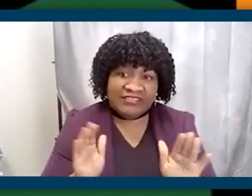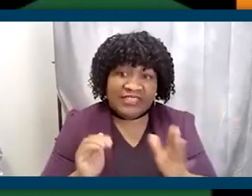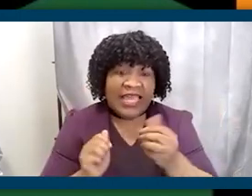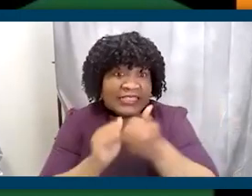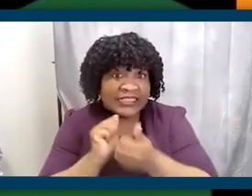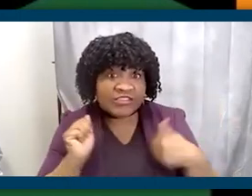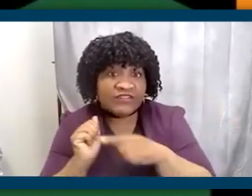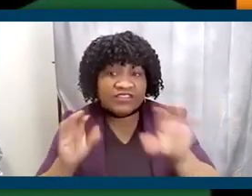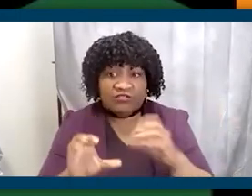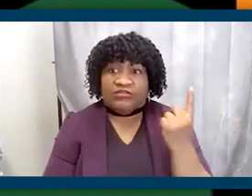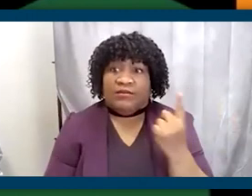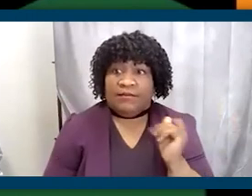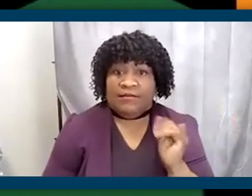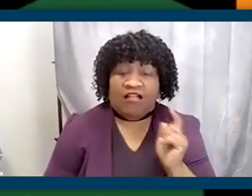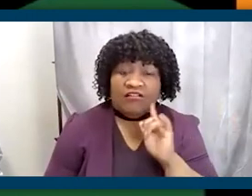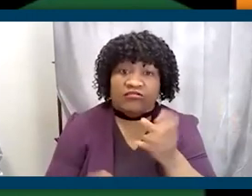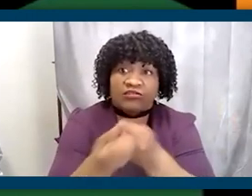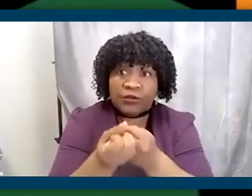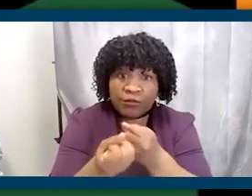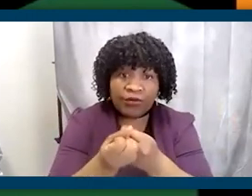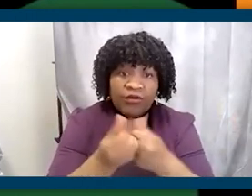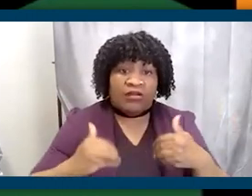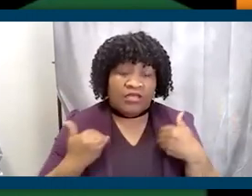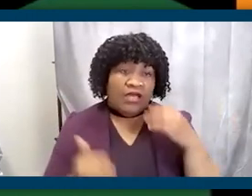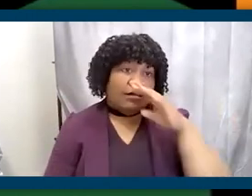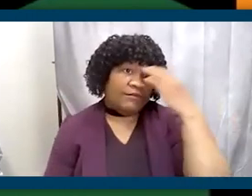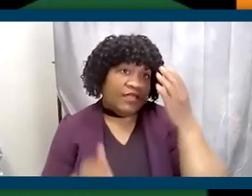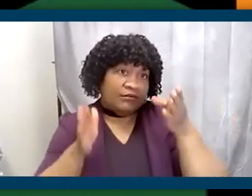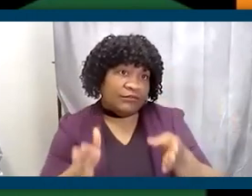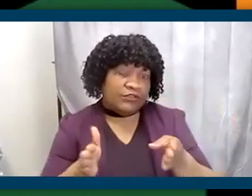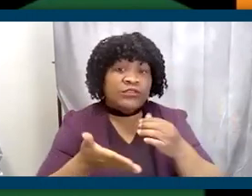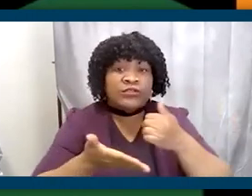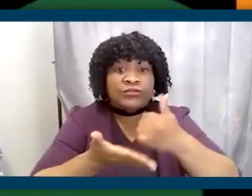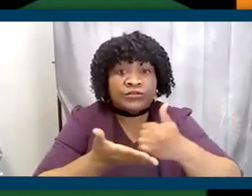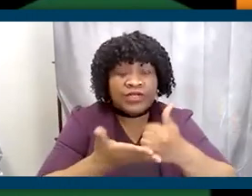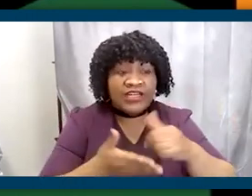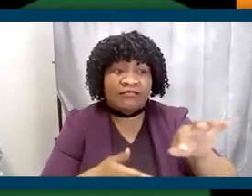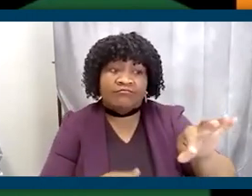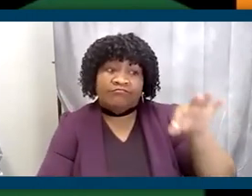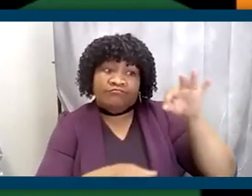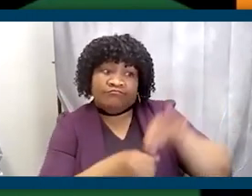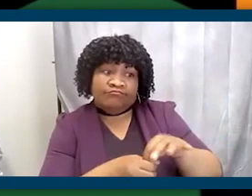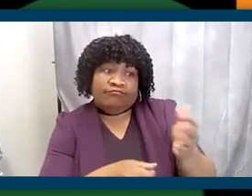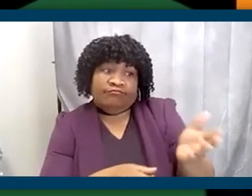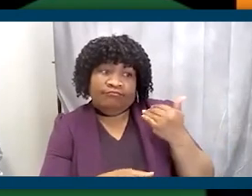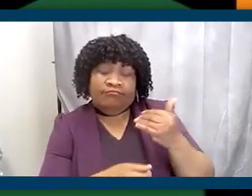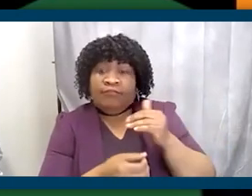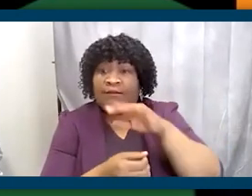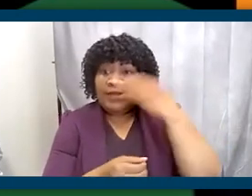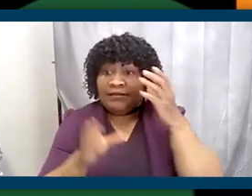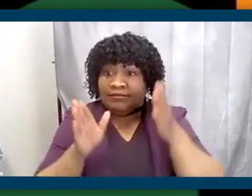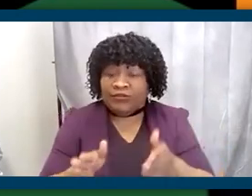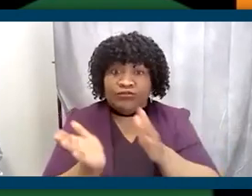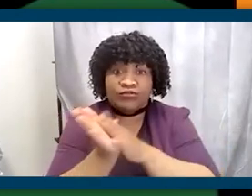each of us can do something to support a young Black person, to help elect a young Black person to that school board, to